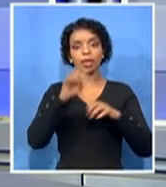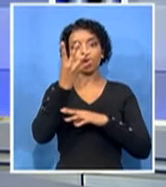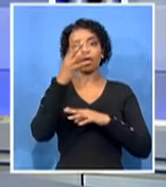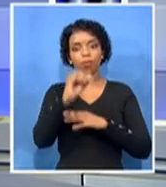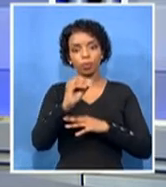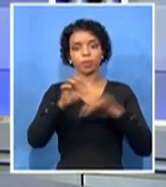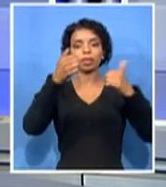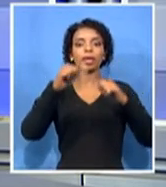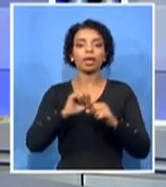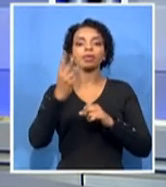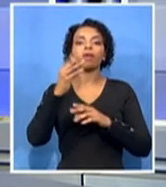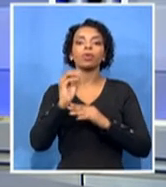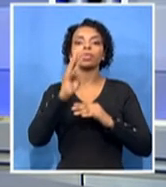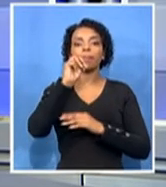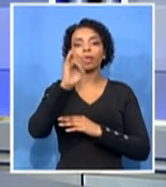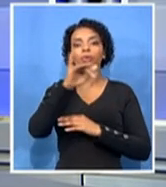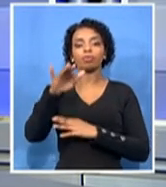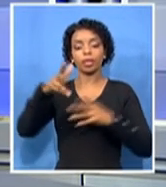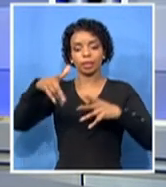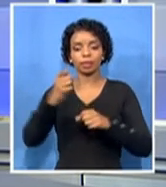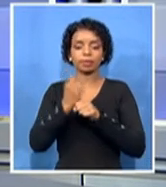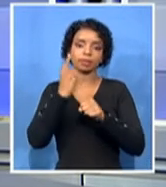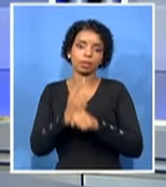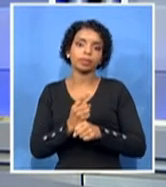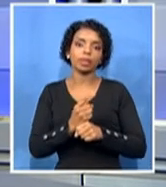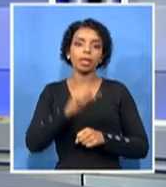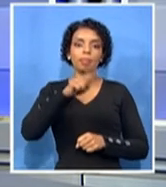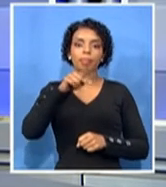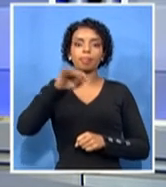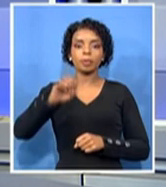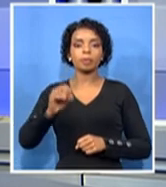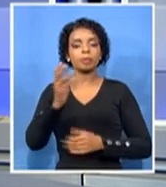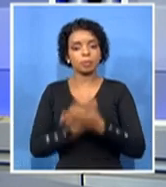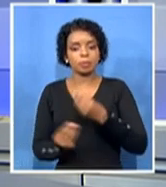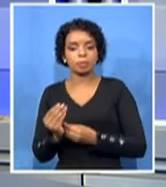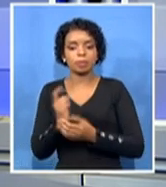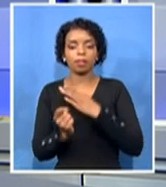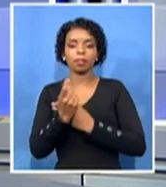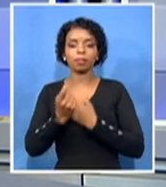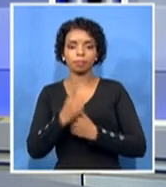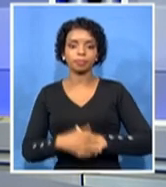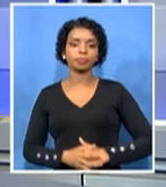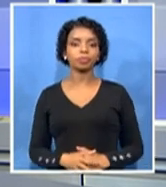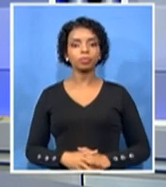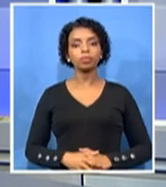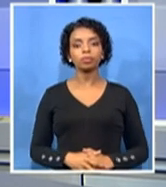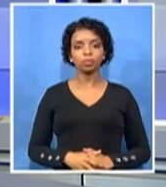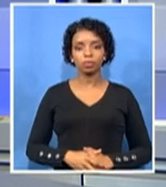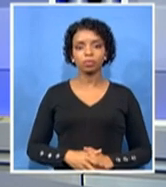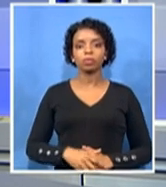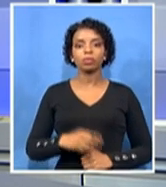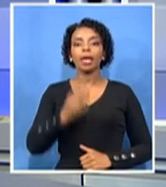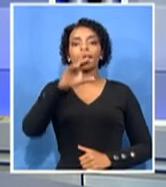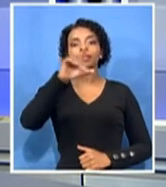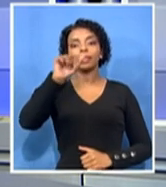Now, Ali Dinawada is the founder and CEO of Elwane Pty Ltd, which is a data service company specialising and